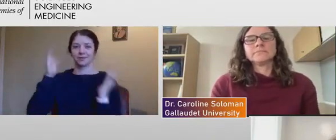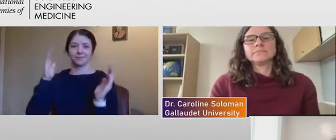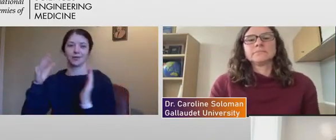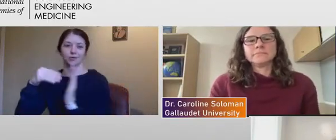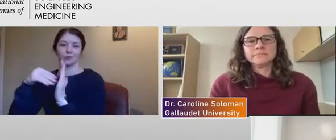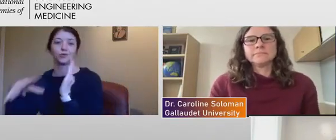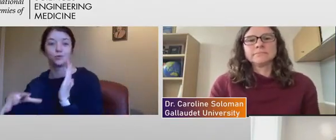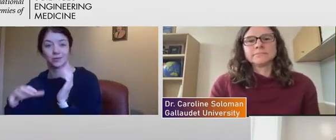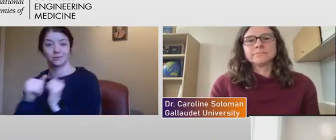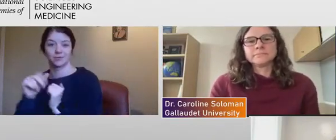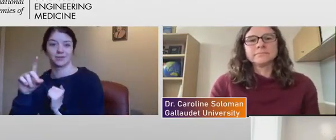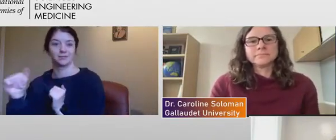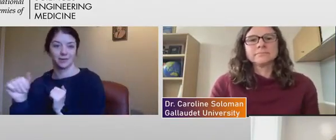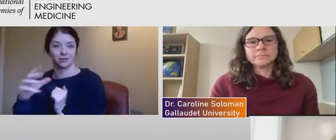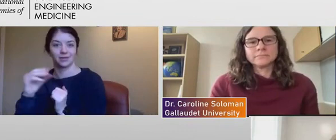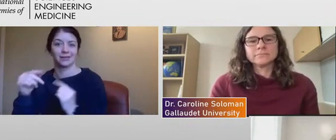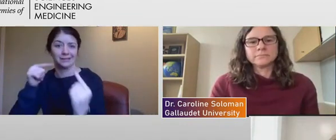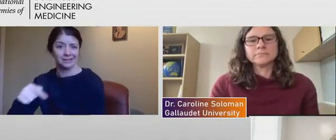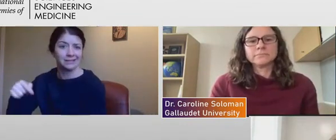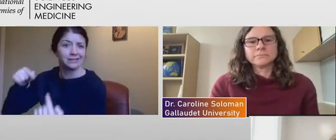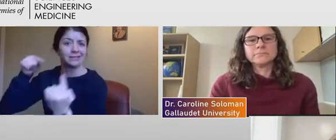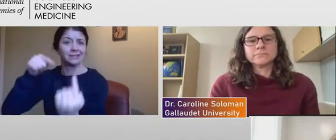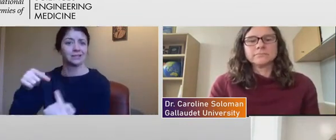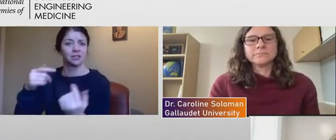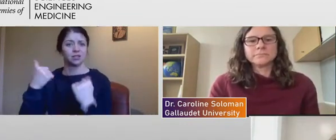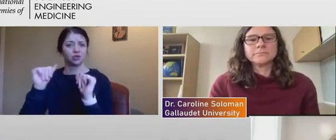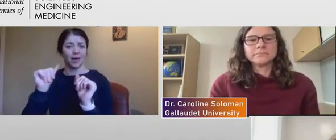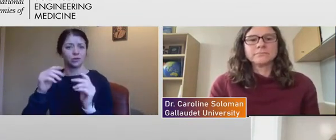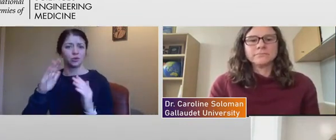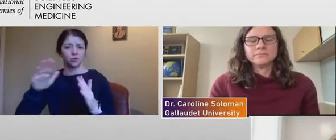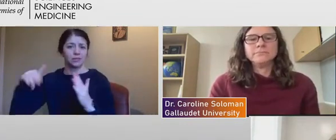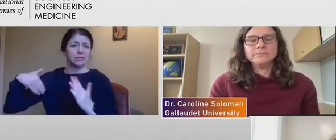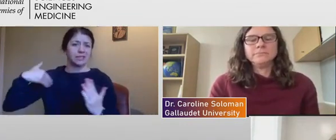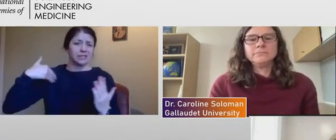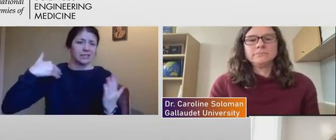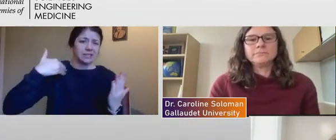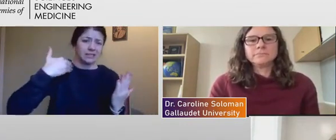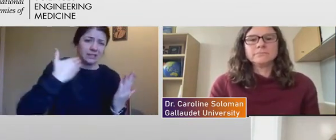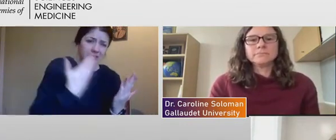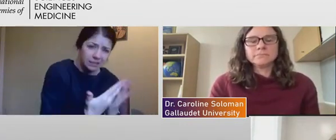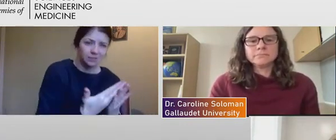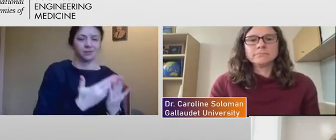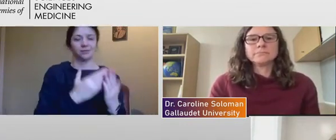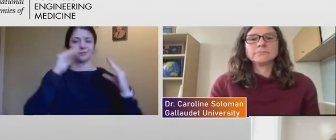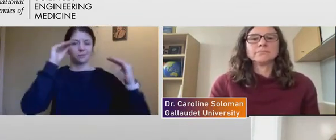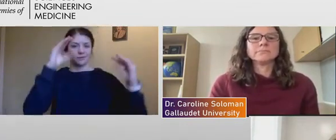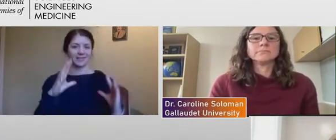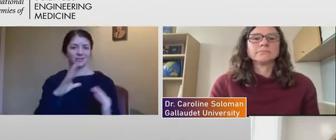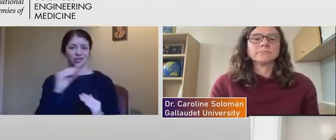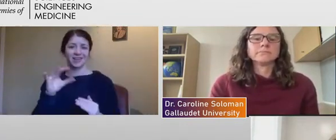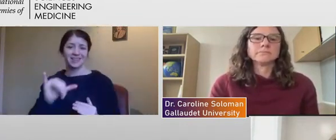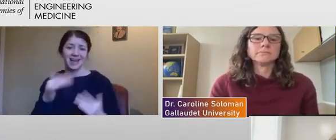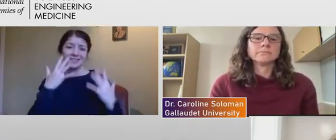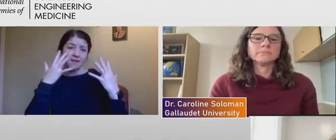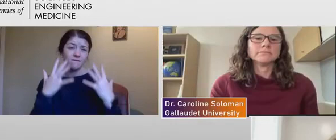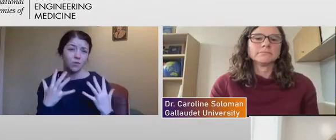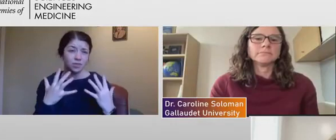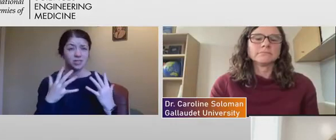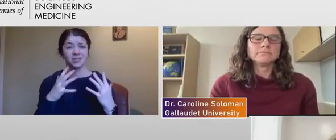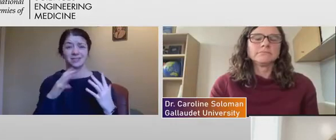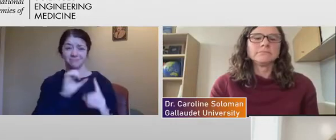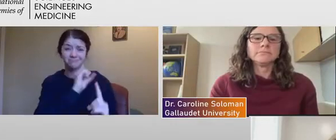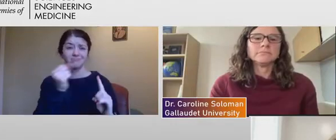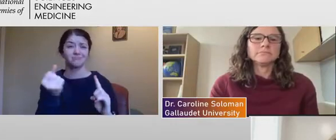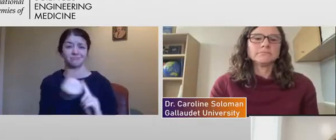than trying to struggle, struggle to get to this position. And that's unfortunately, the case